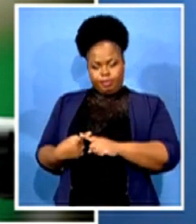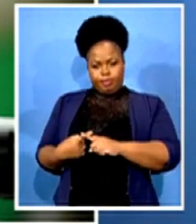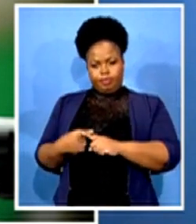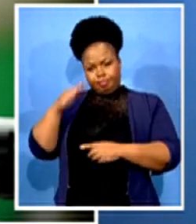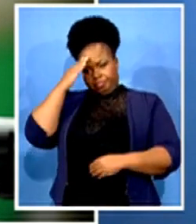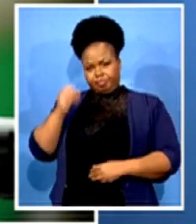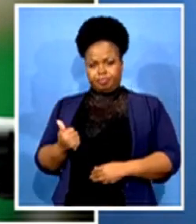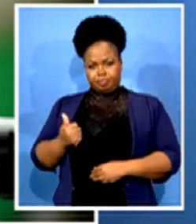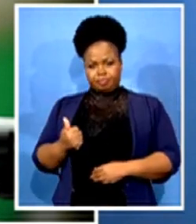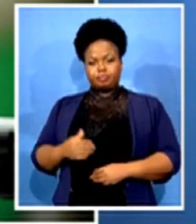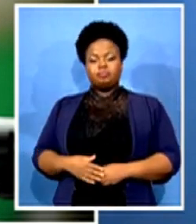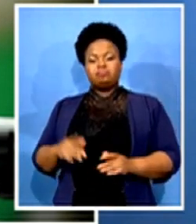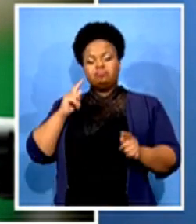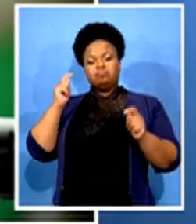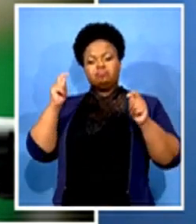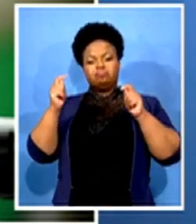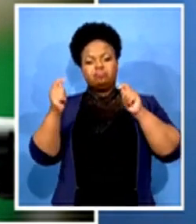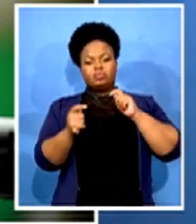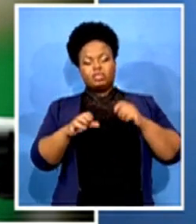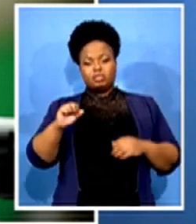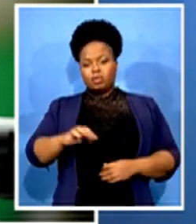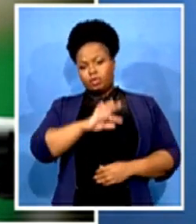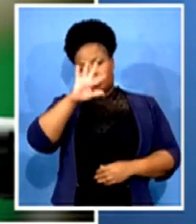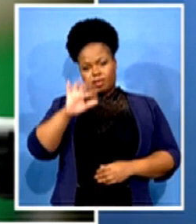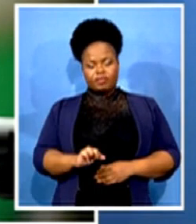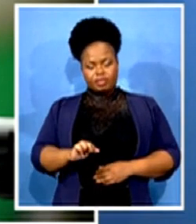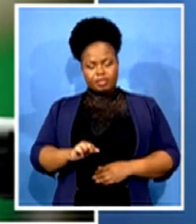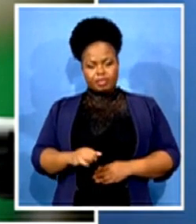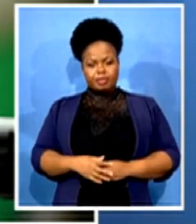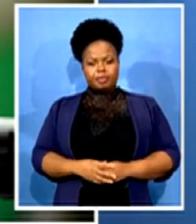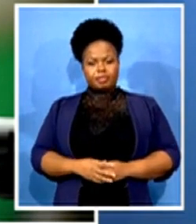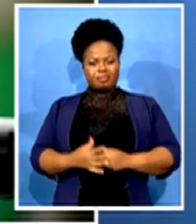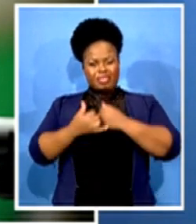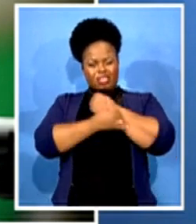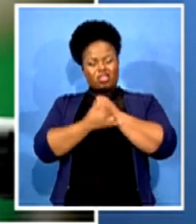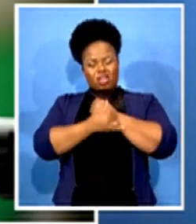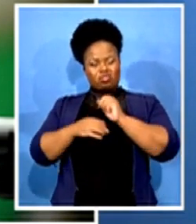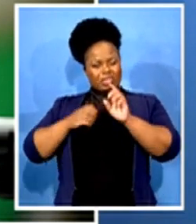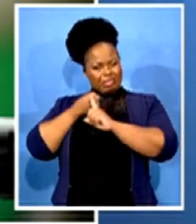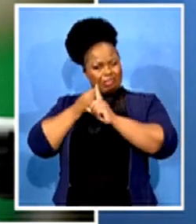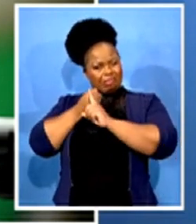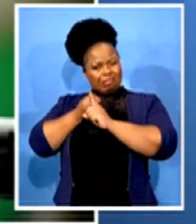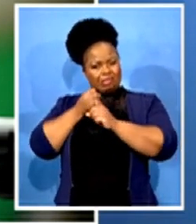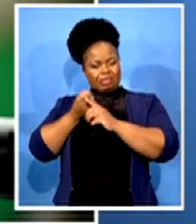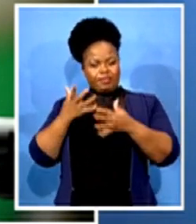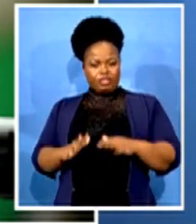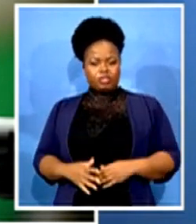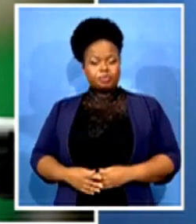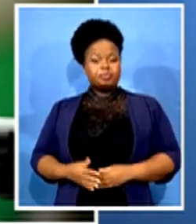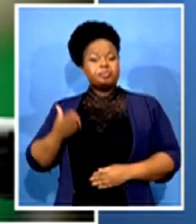South Africa's rugby. Well, his role in the struggle is well documented,